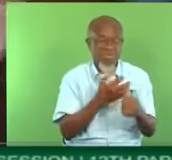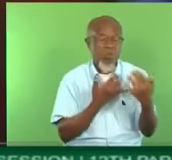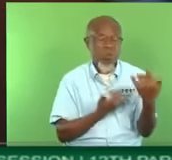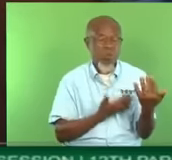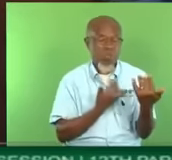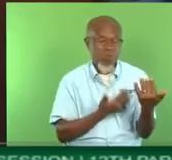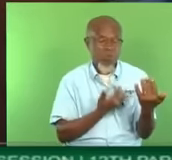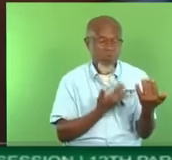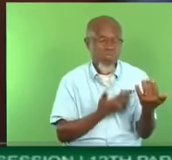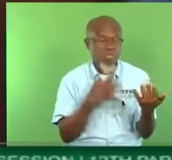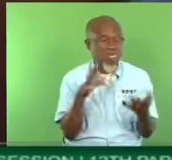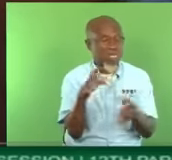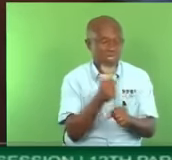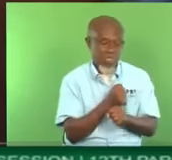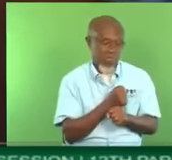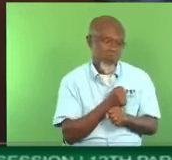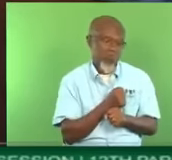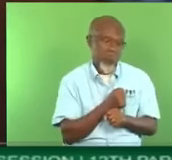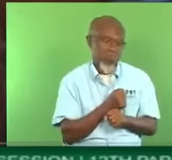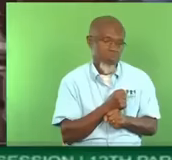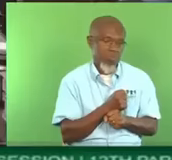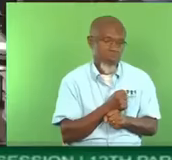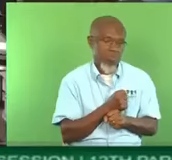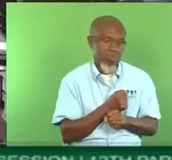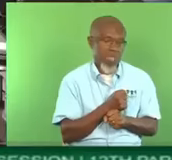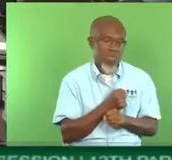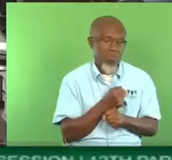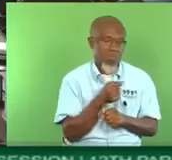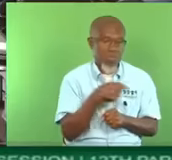installed. And one wonders whether or not that is deliberate.